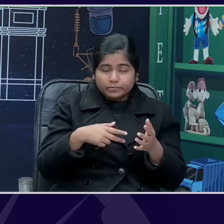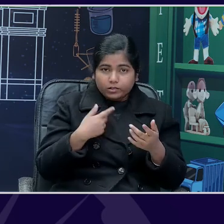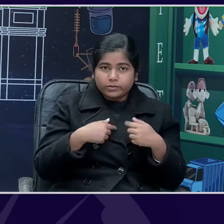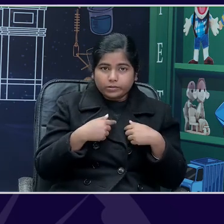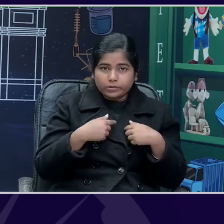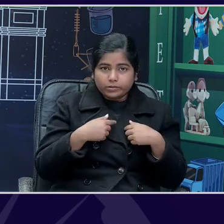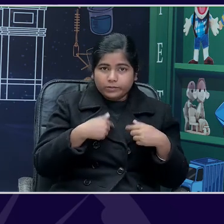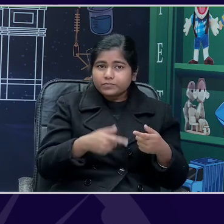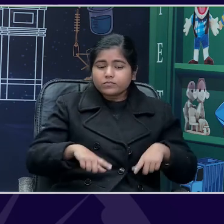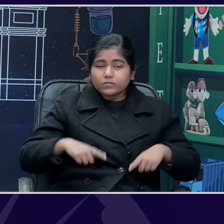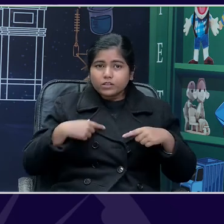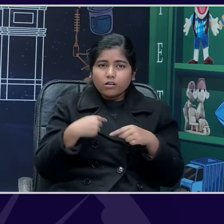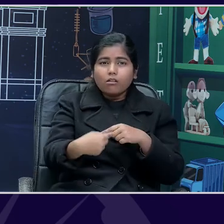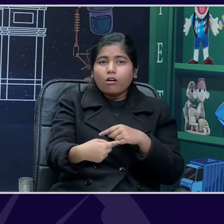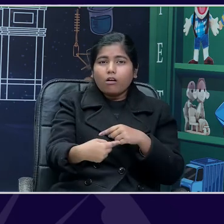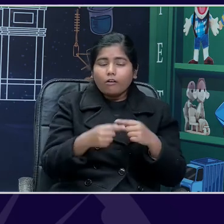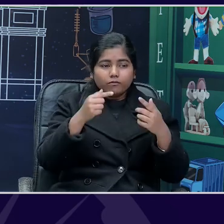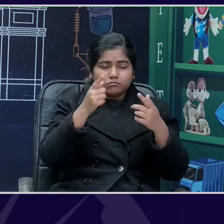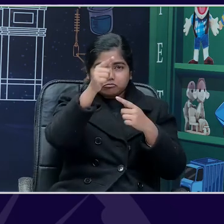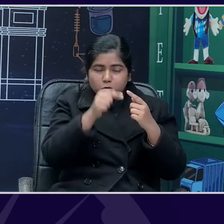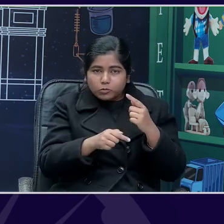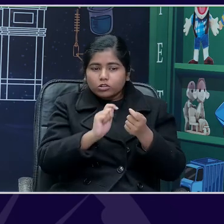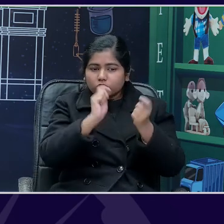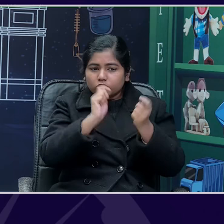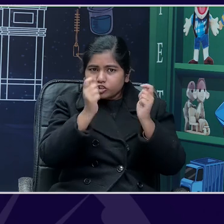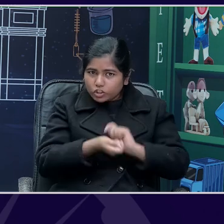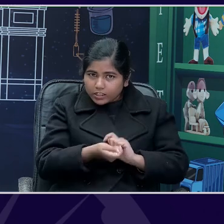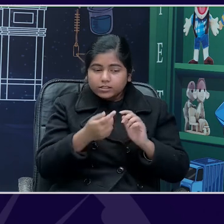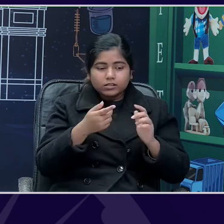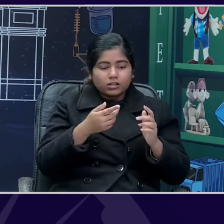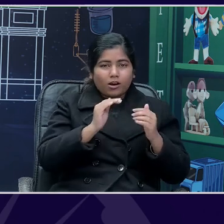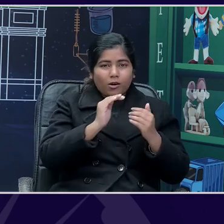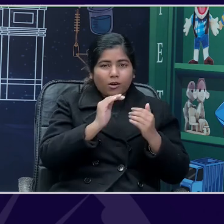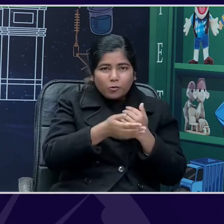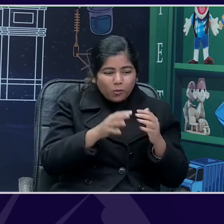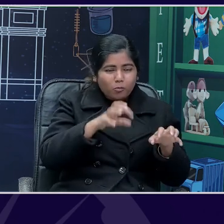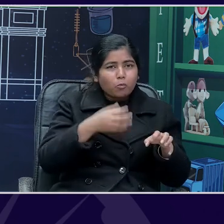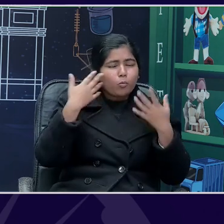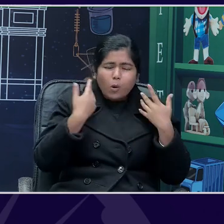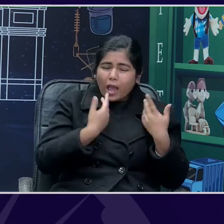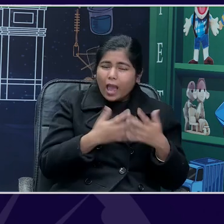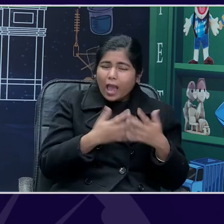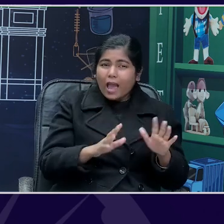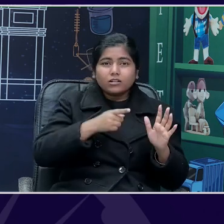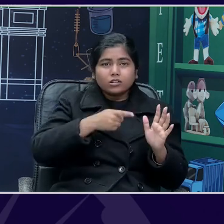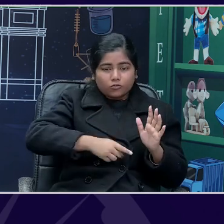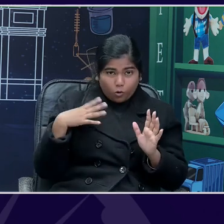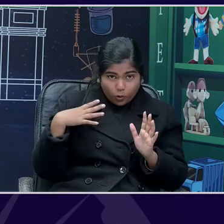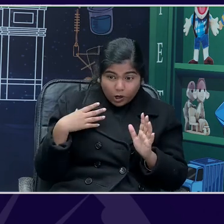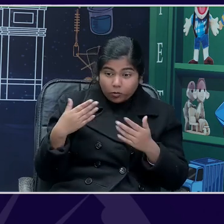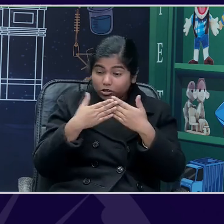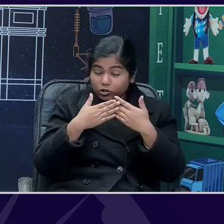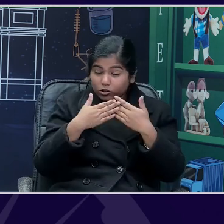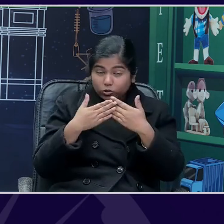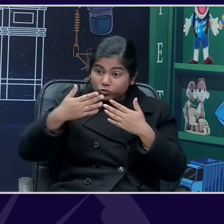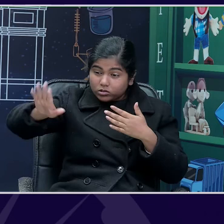routine every day? When you are in school, do you think about them? Do they wait for you when you reach home? Do they, do you find them waiting for